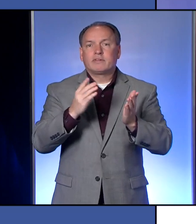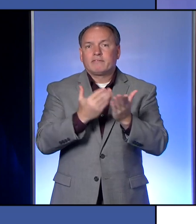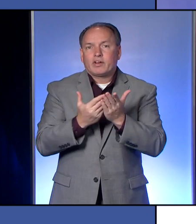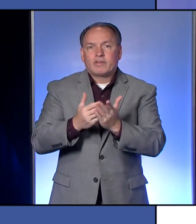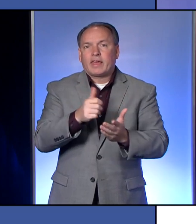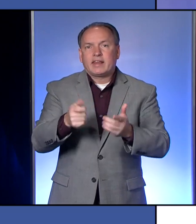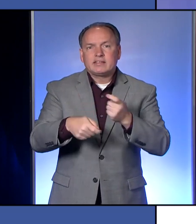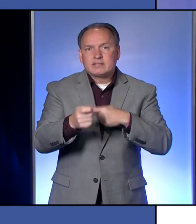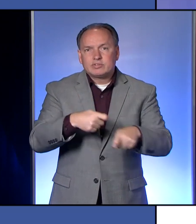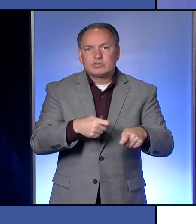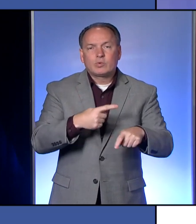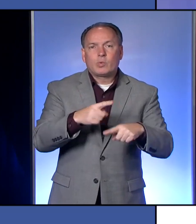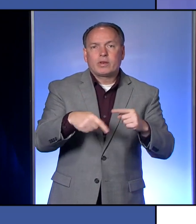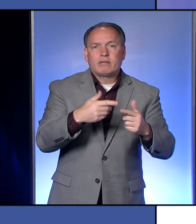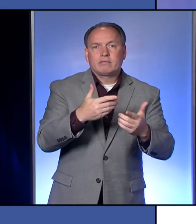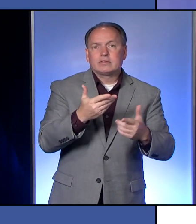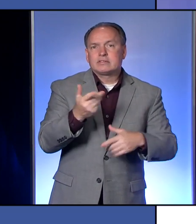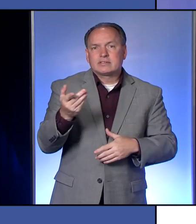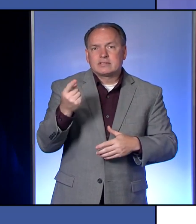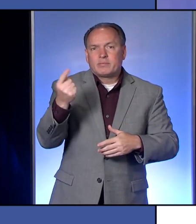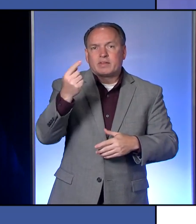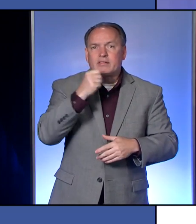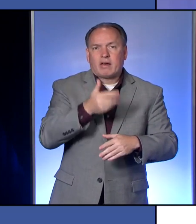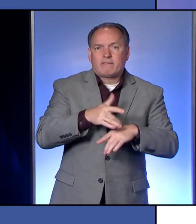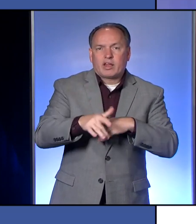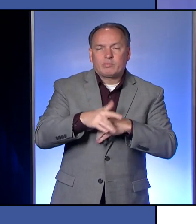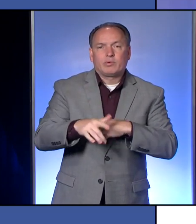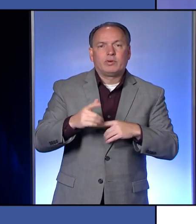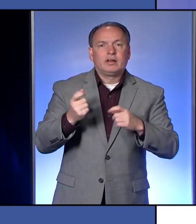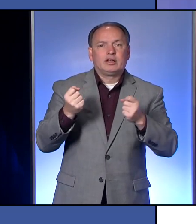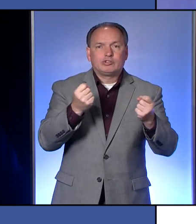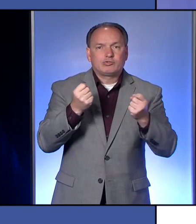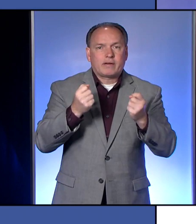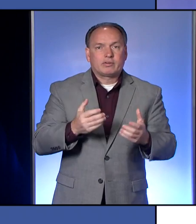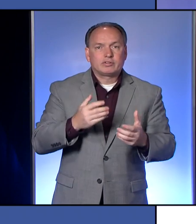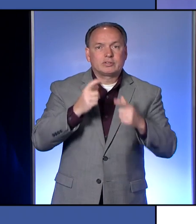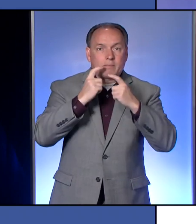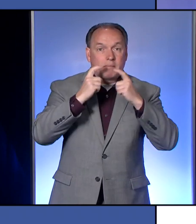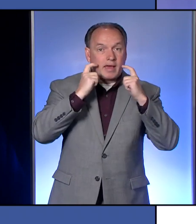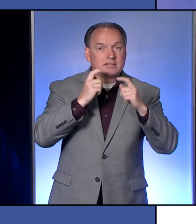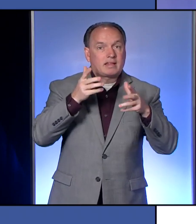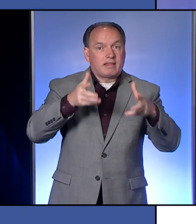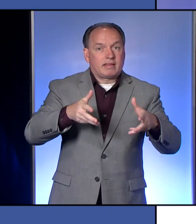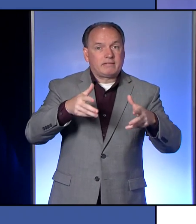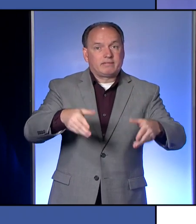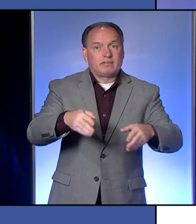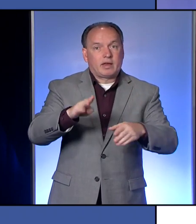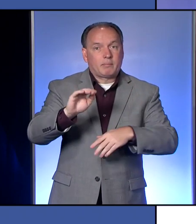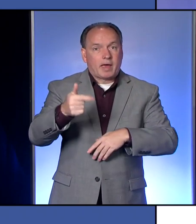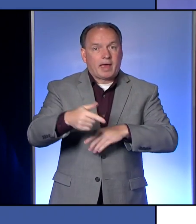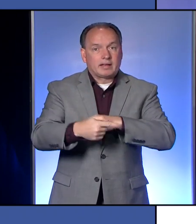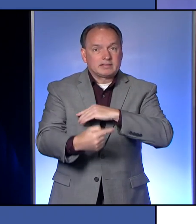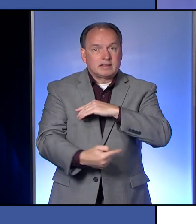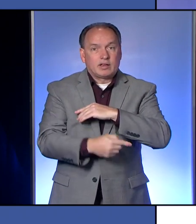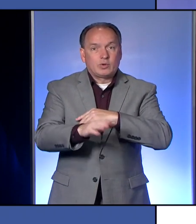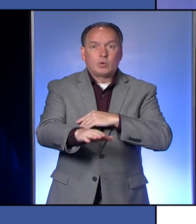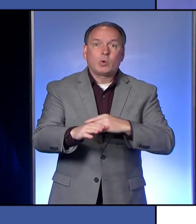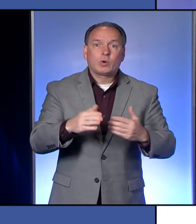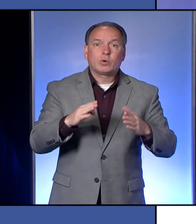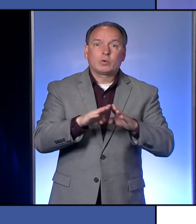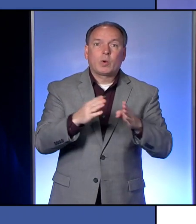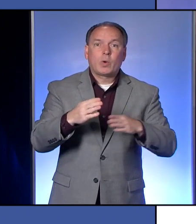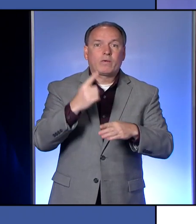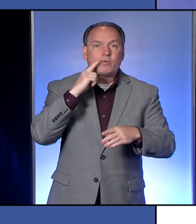items when they're not available. The delivery drivers are masked and they leave the bags at your doorstep doorstep for a non